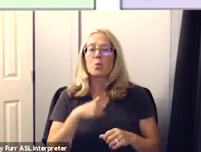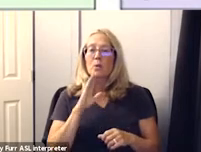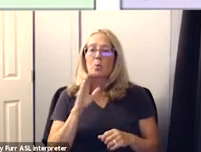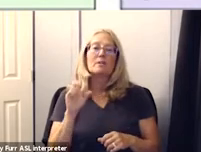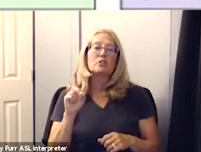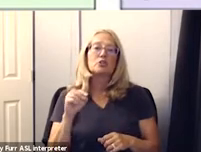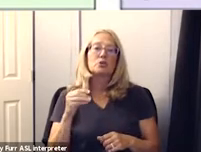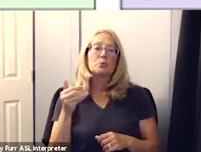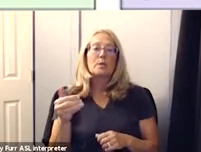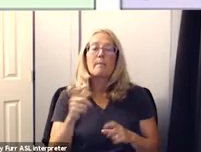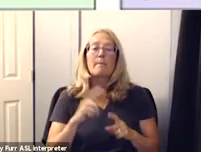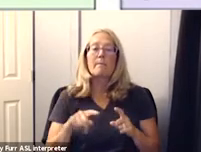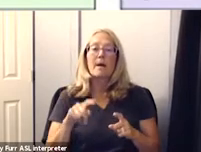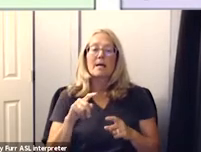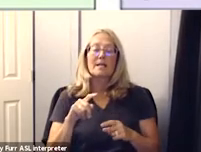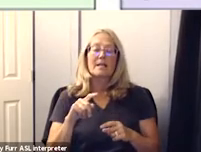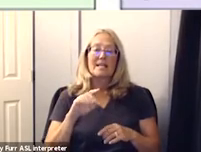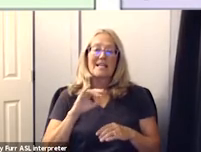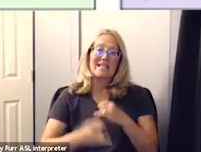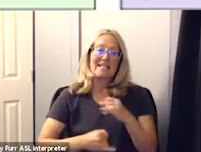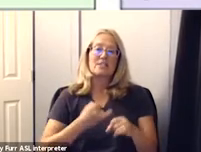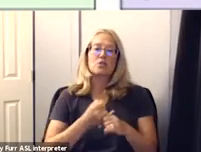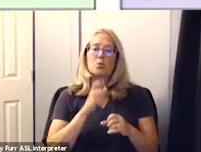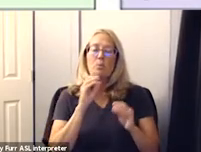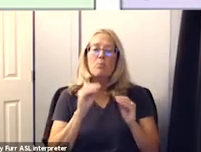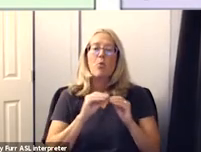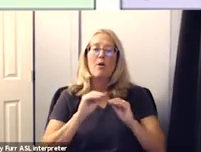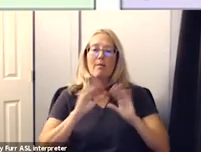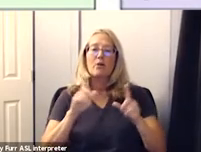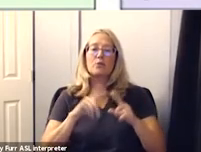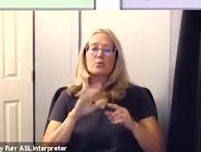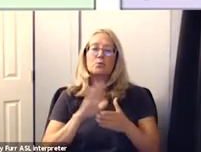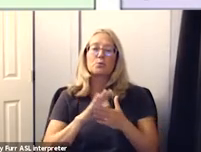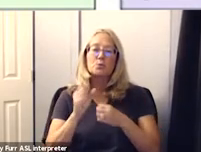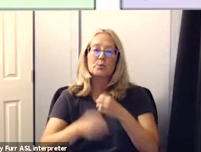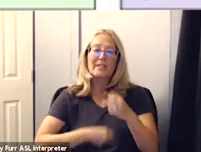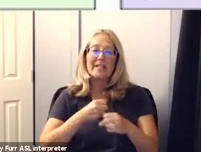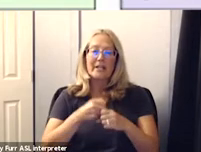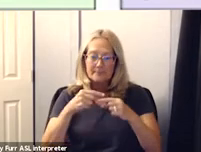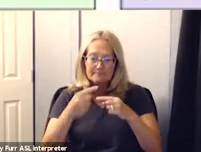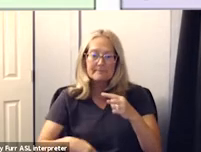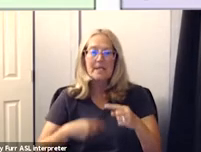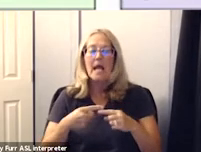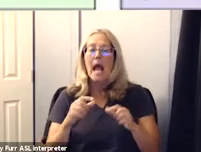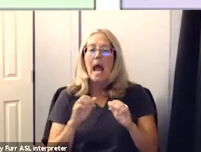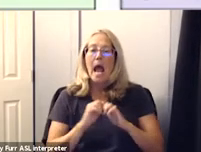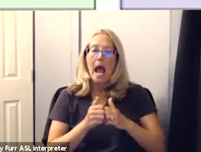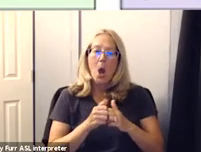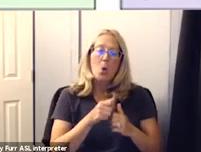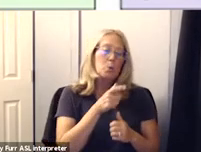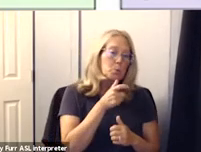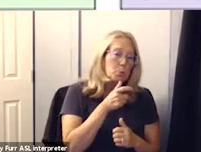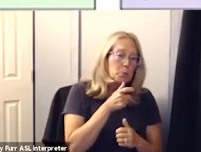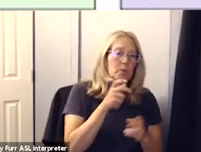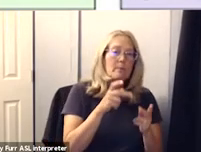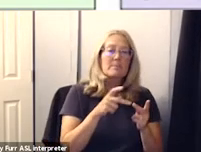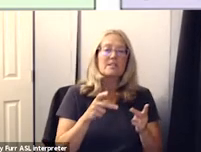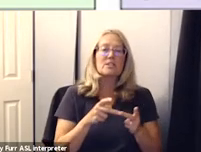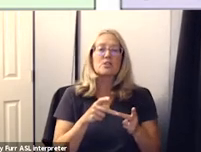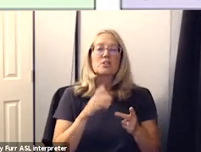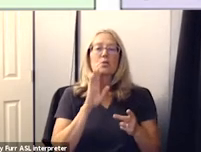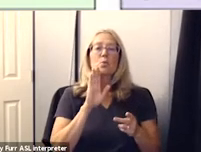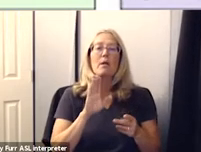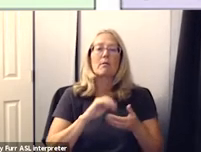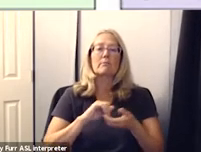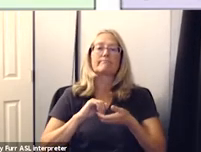institute we're going to provide a lot more clarity to our school leaders as to how who and how these positions are going to work together